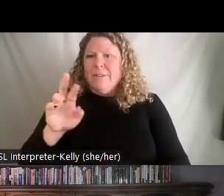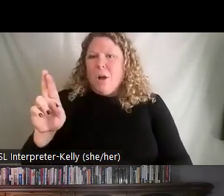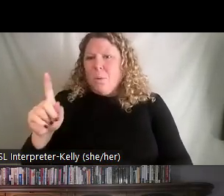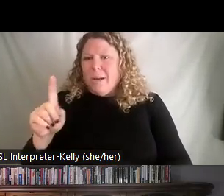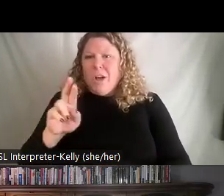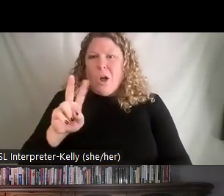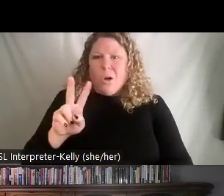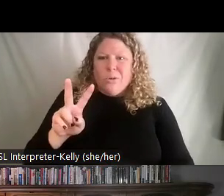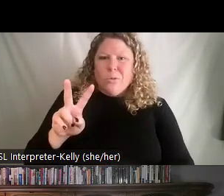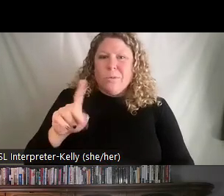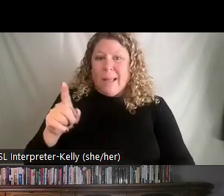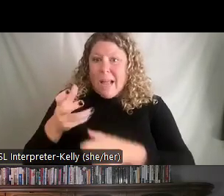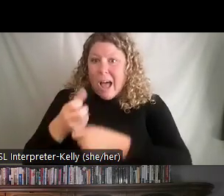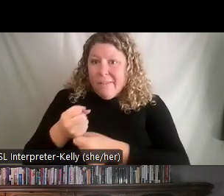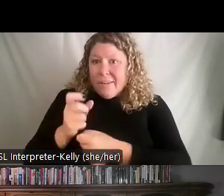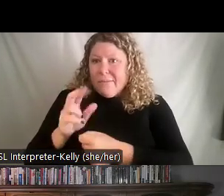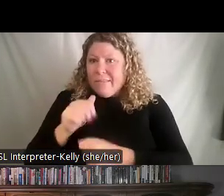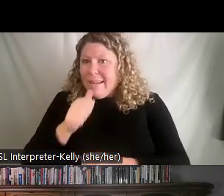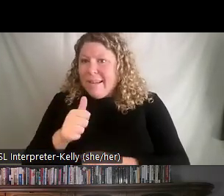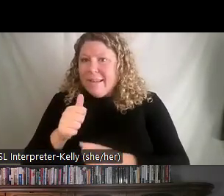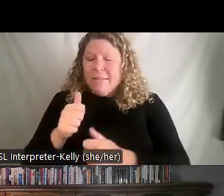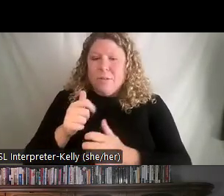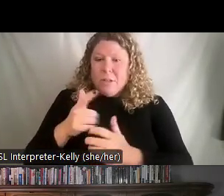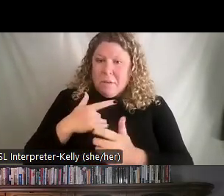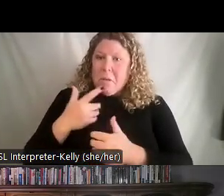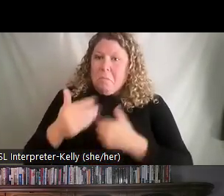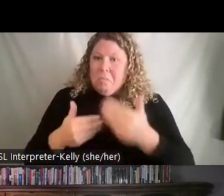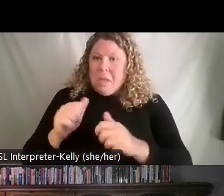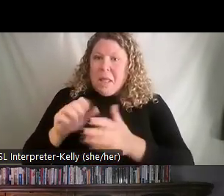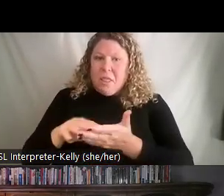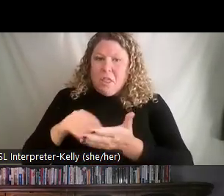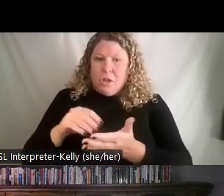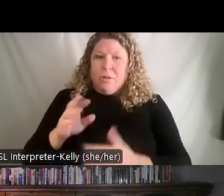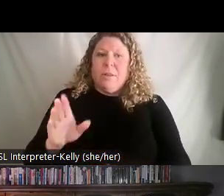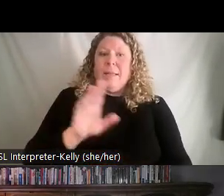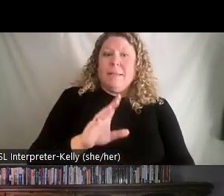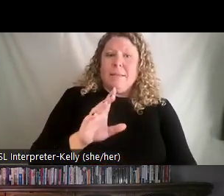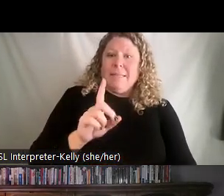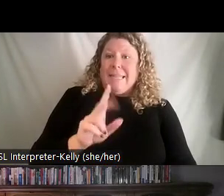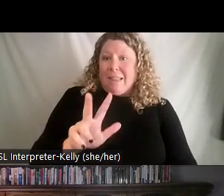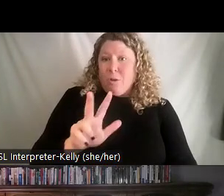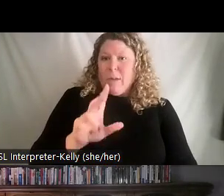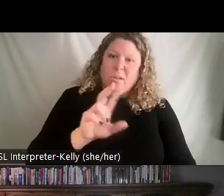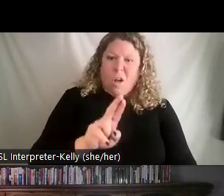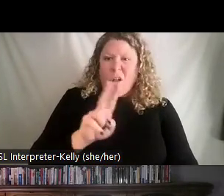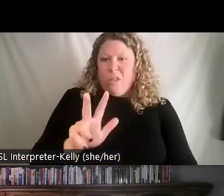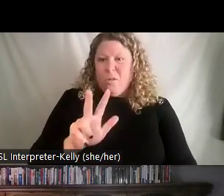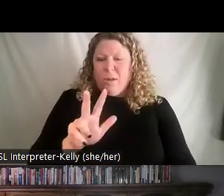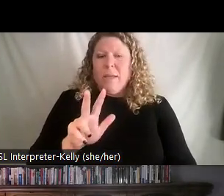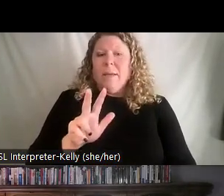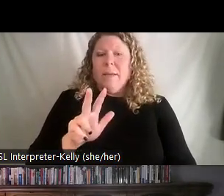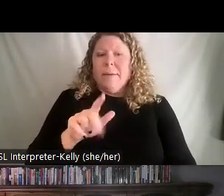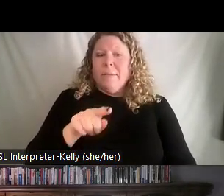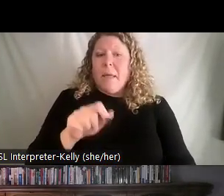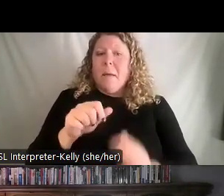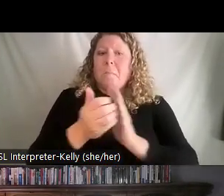middle level at that moderate level where at level three or development level three, they're able, but